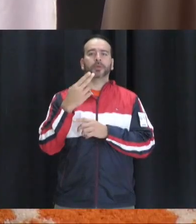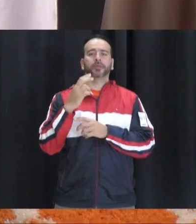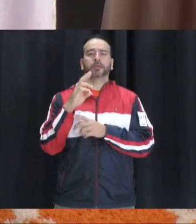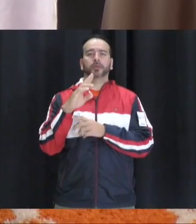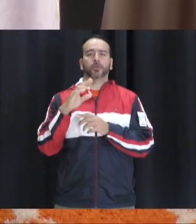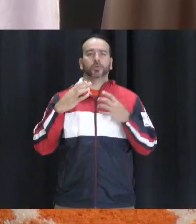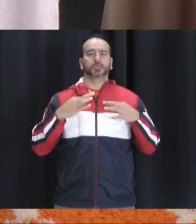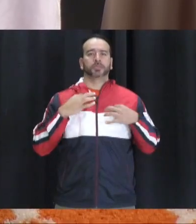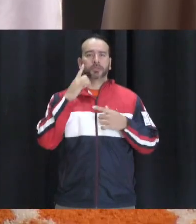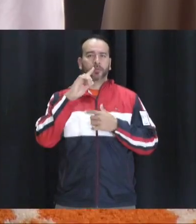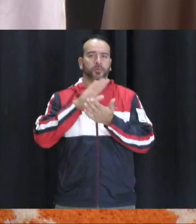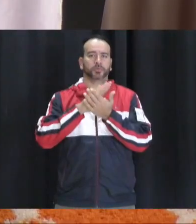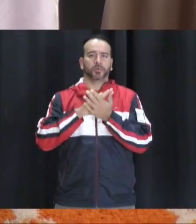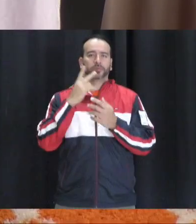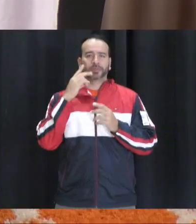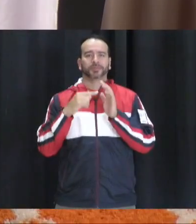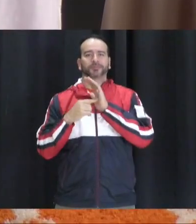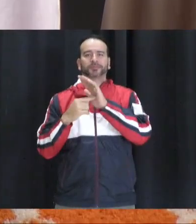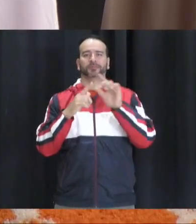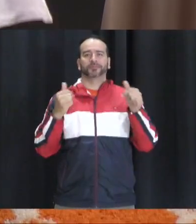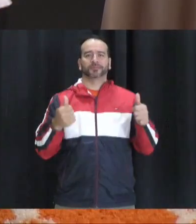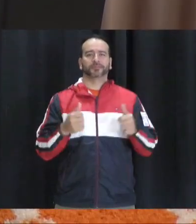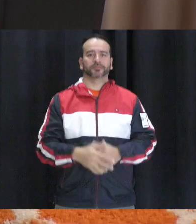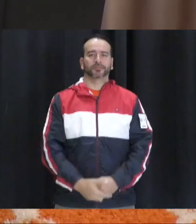Great job, Logan. Cannot wait to see the shirts on campus.